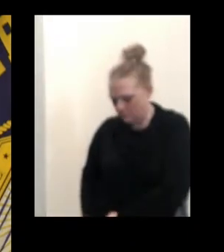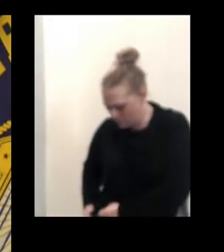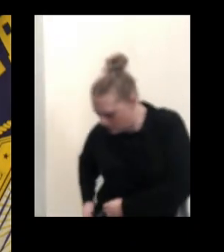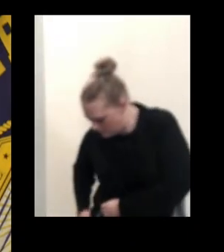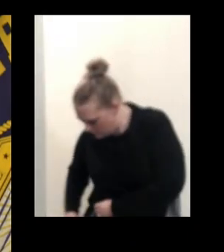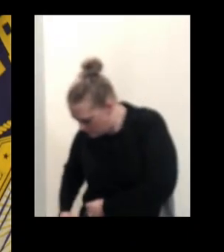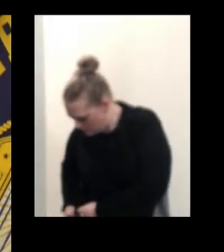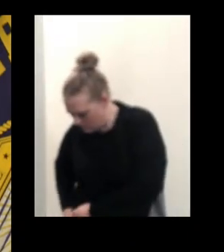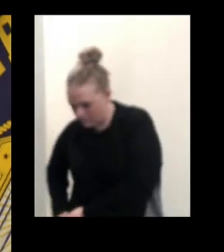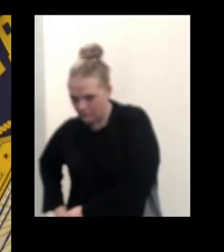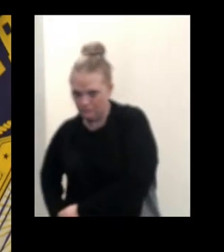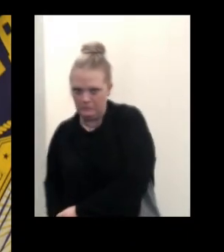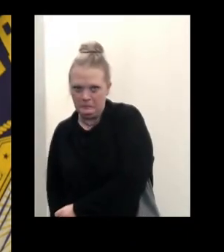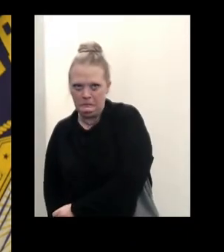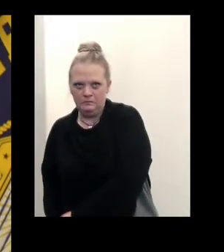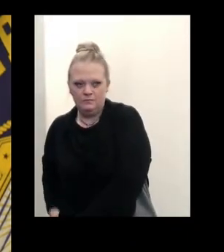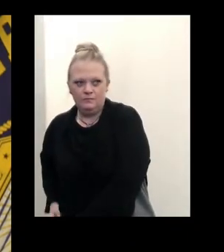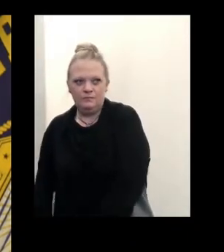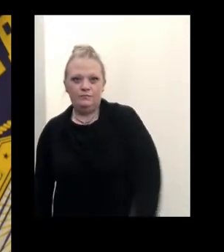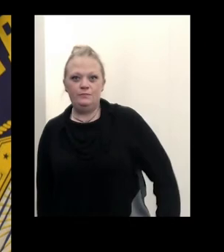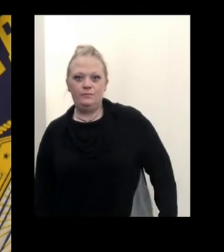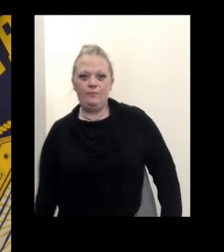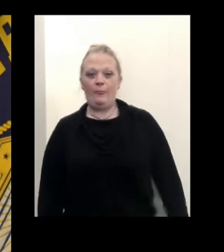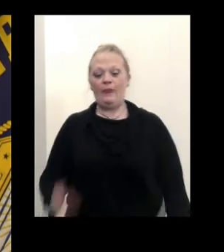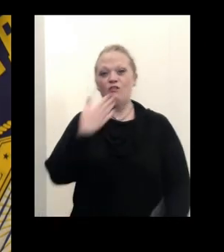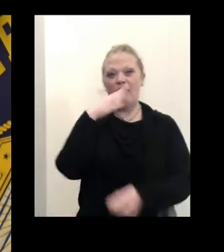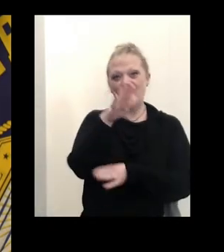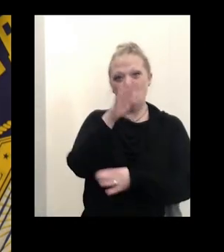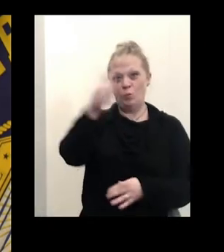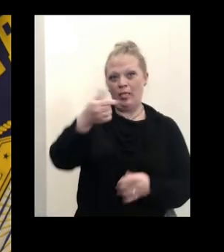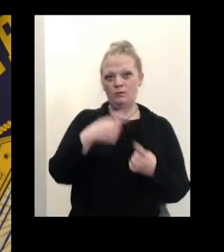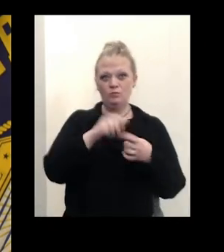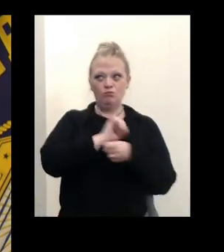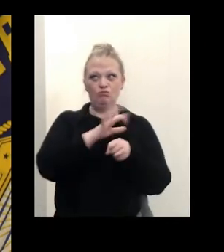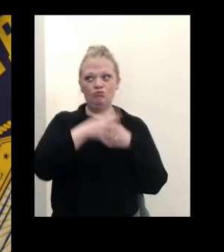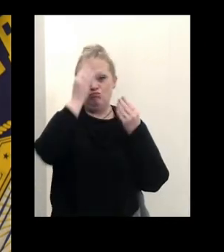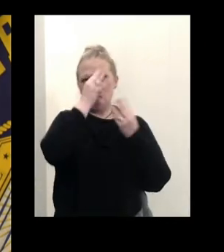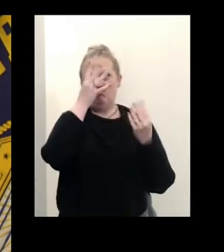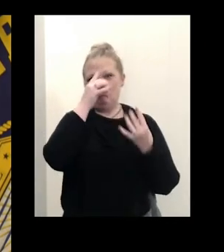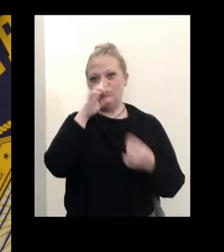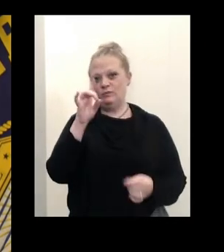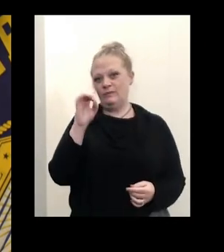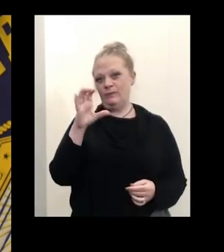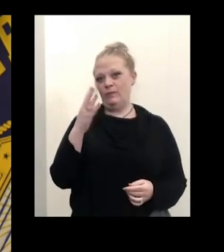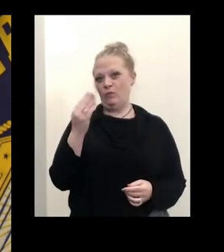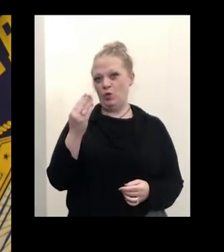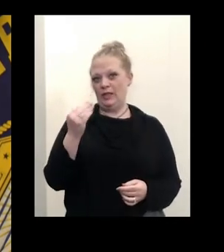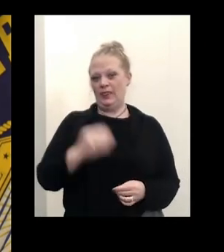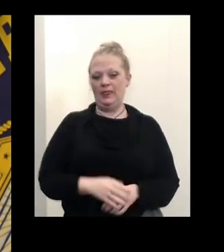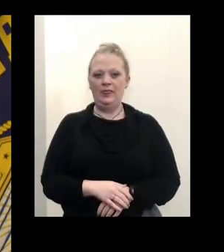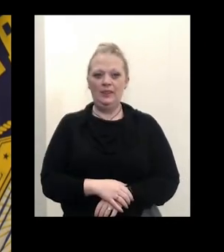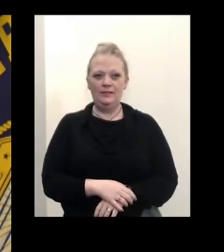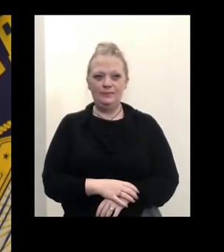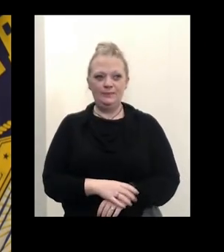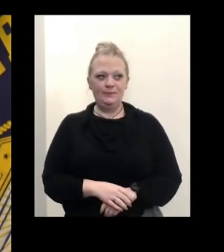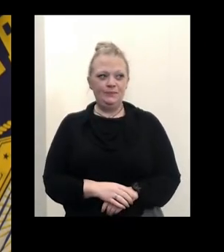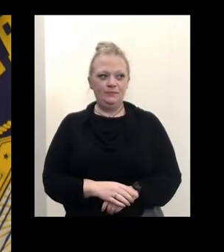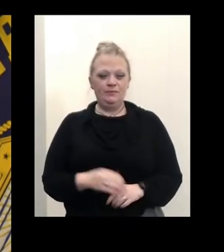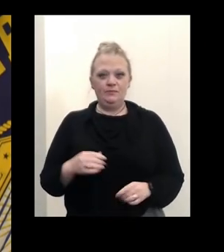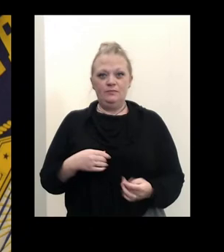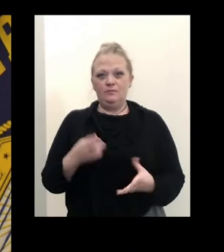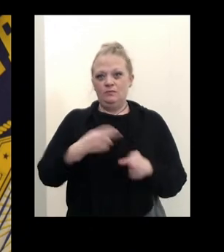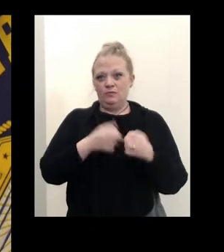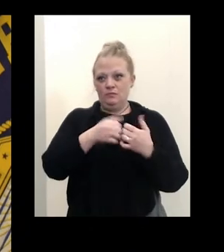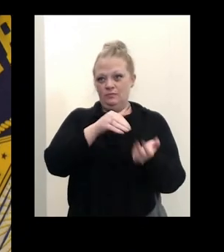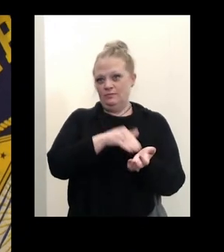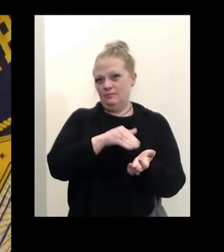Good afternoon and welcome to our COVID-19 update for December 14th. I'll be joined by Dr.